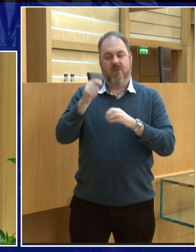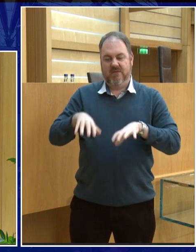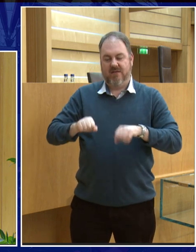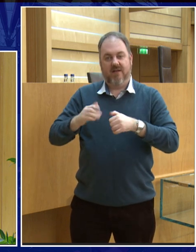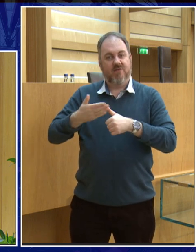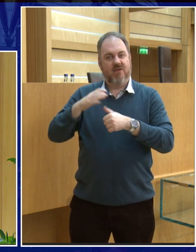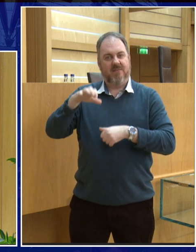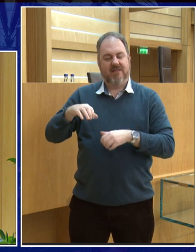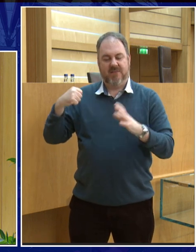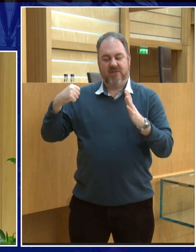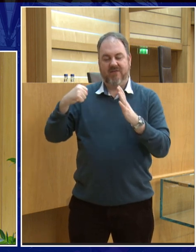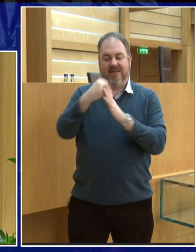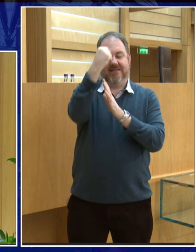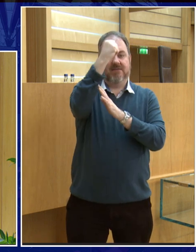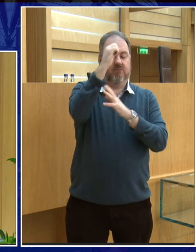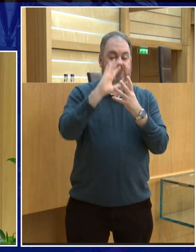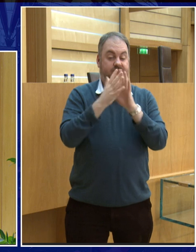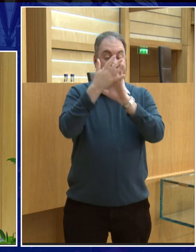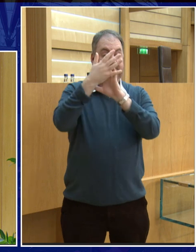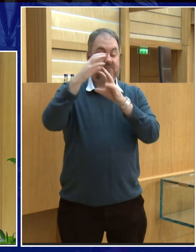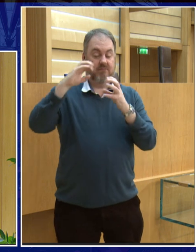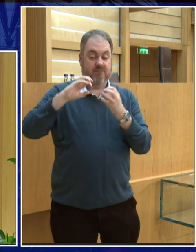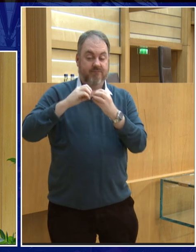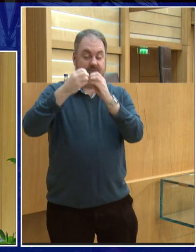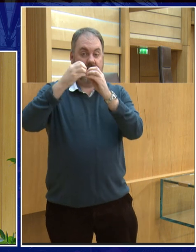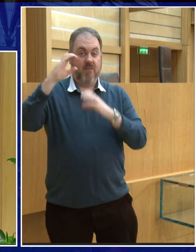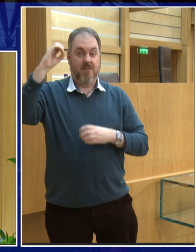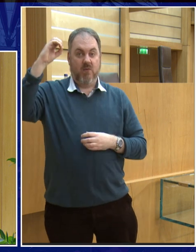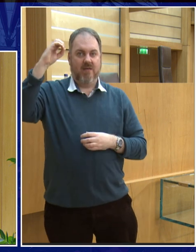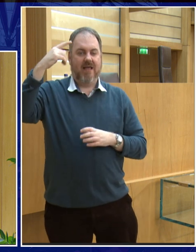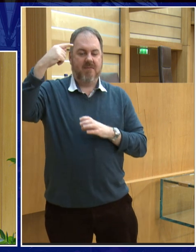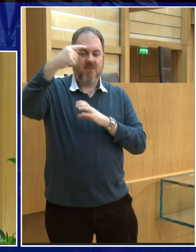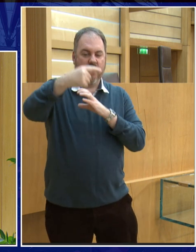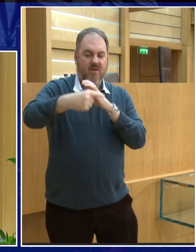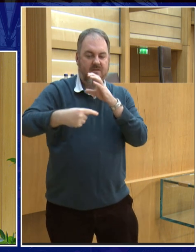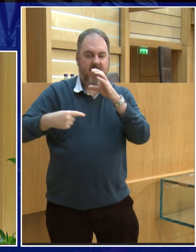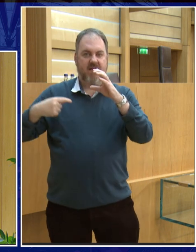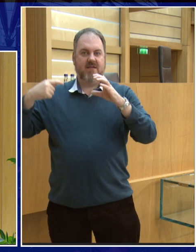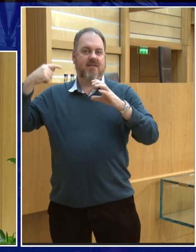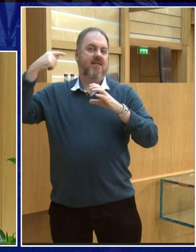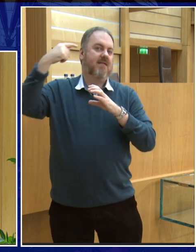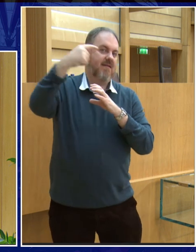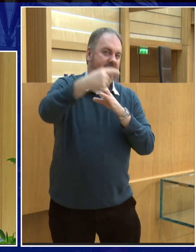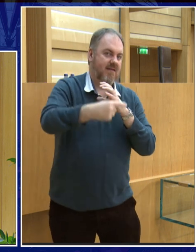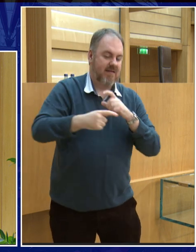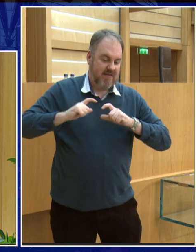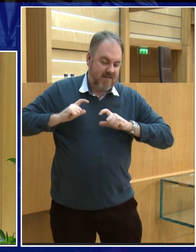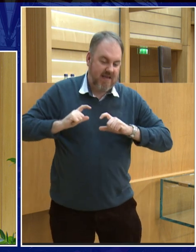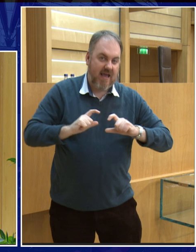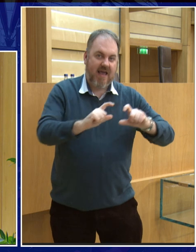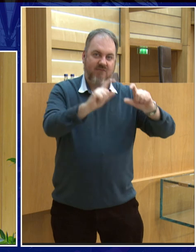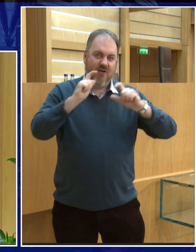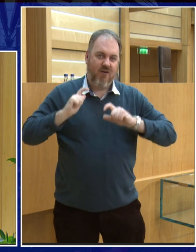hit the earth at a glancing blow, but it had sort of a momentum, it was carried. And so, we think that it sort of continued,